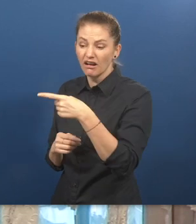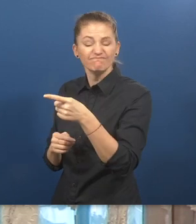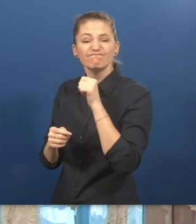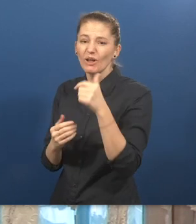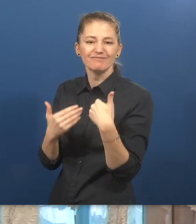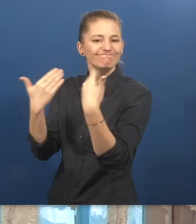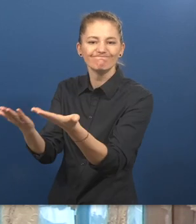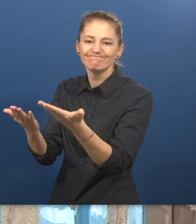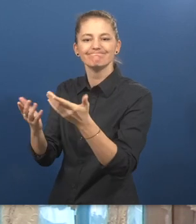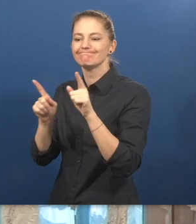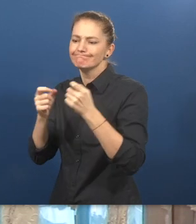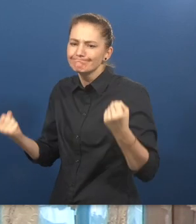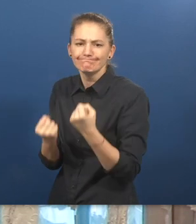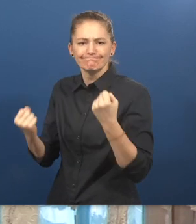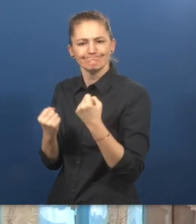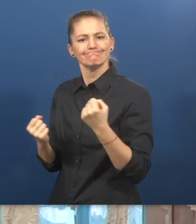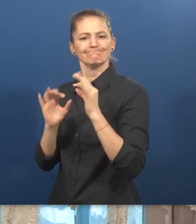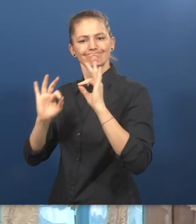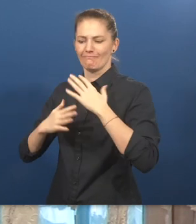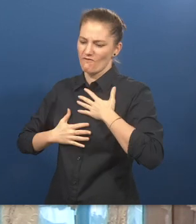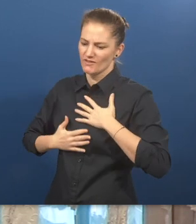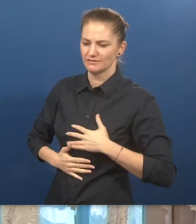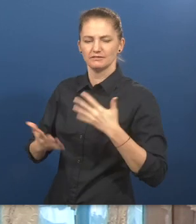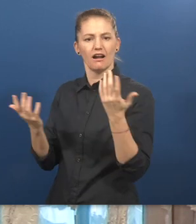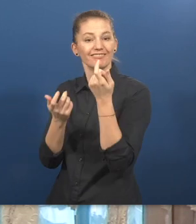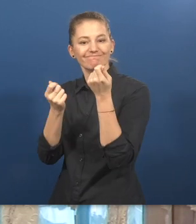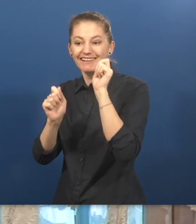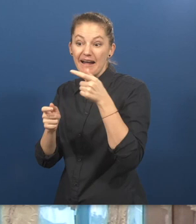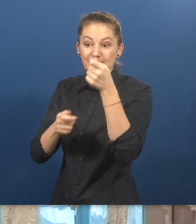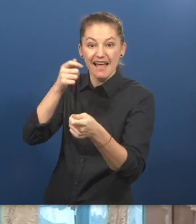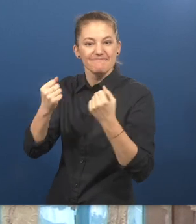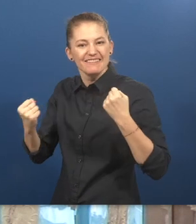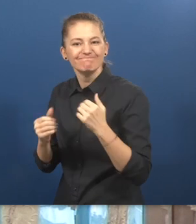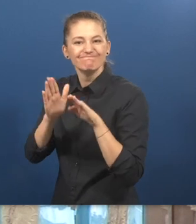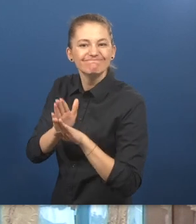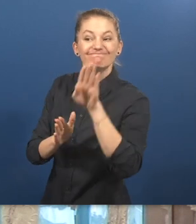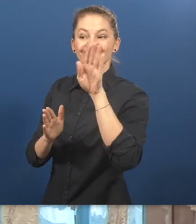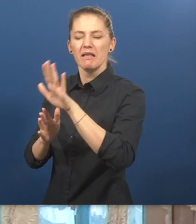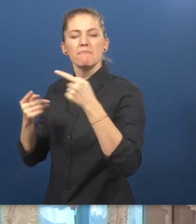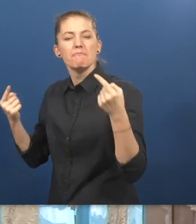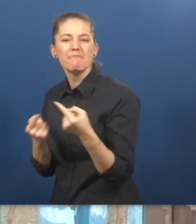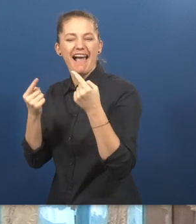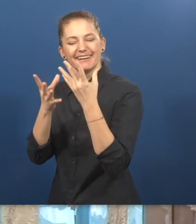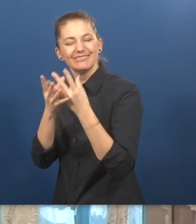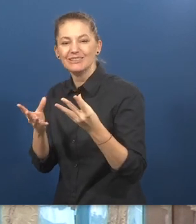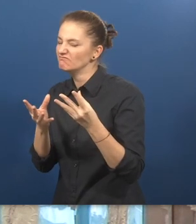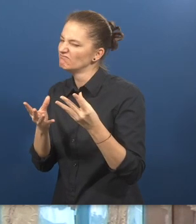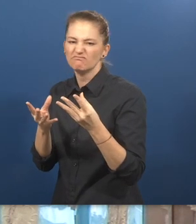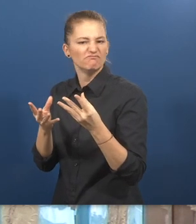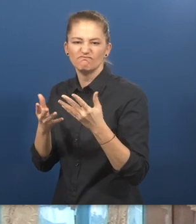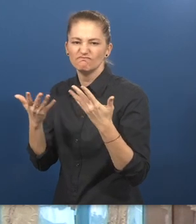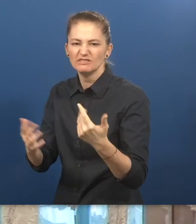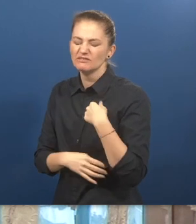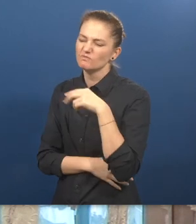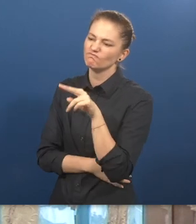not believing to be rehabilitated both physically and economically. So taking their pain and concern into account, I